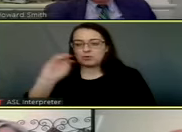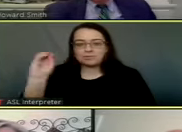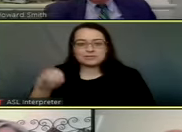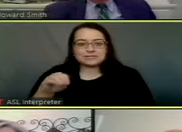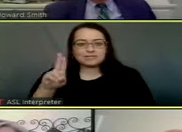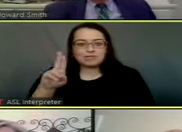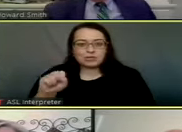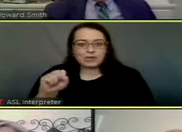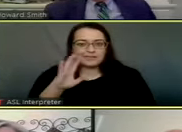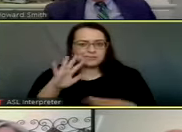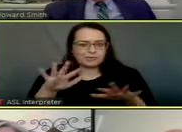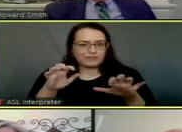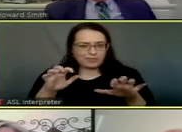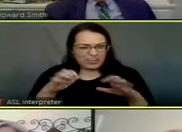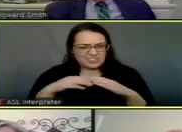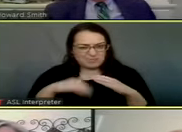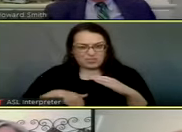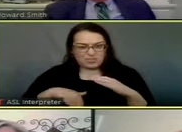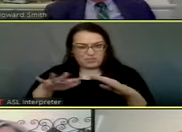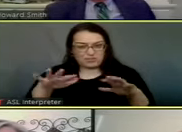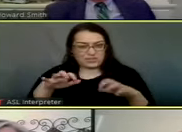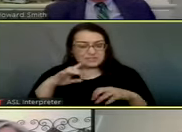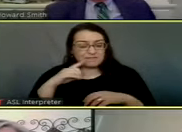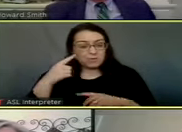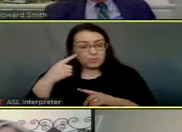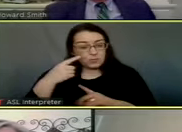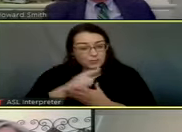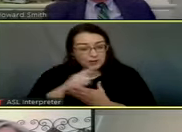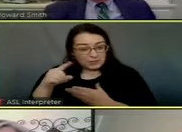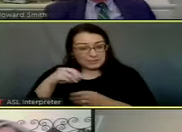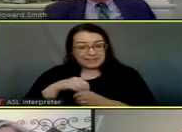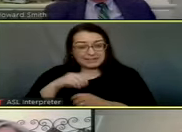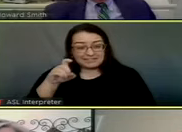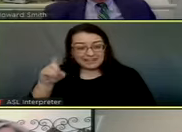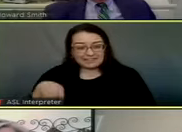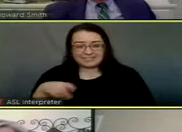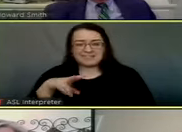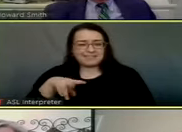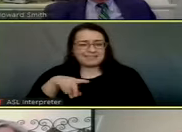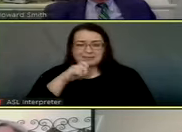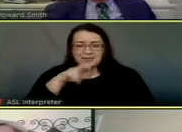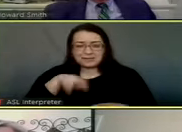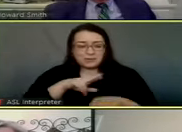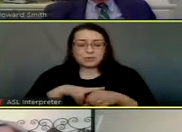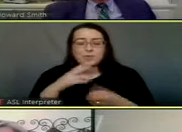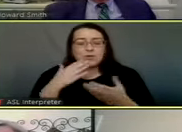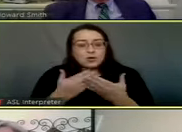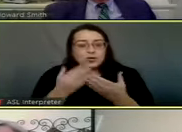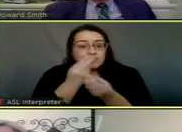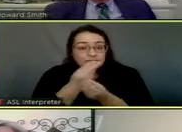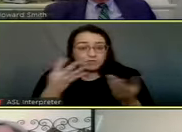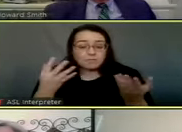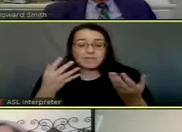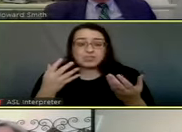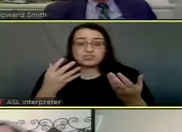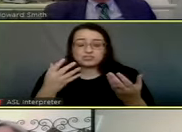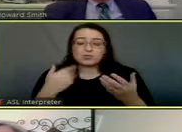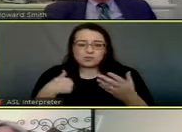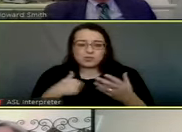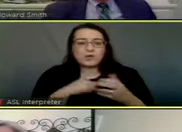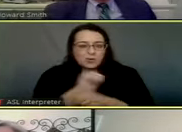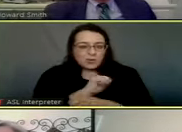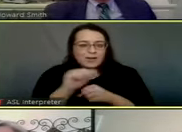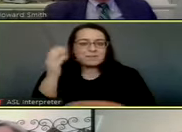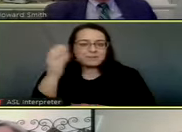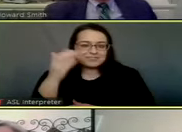United States was going to freeze, below freezing for a week, in the whole state of Texas? So, not a lot of things. We've got a lot of good information, but we're going to put together a